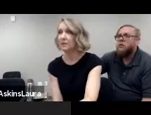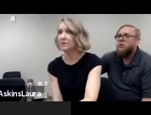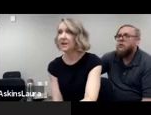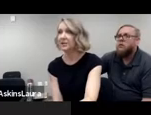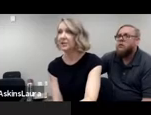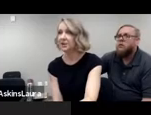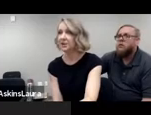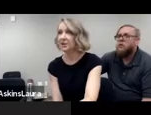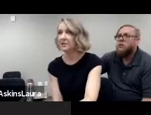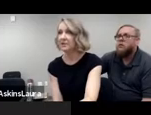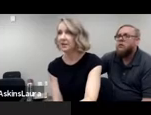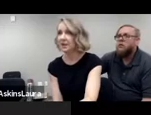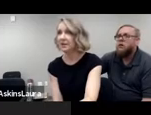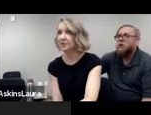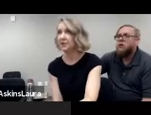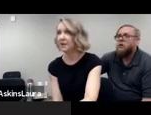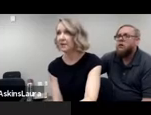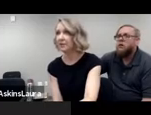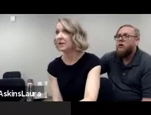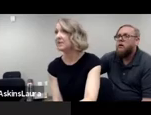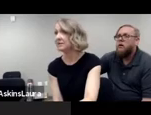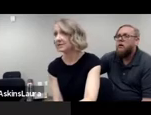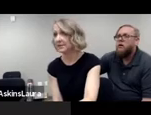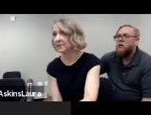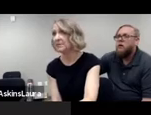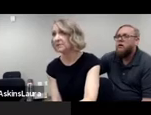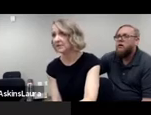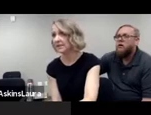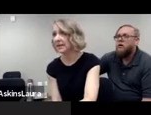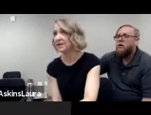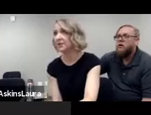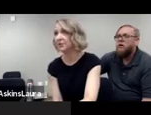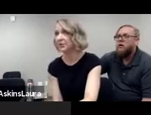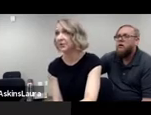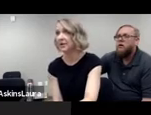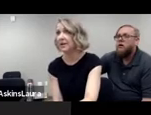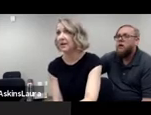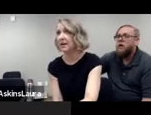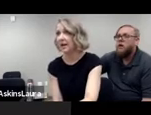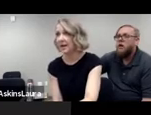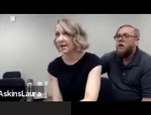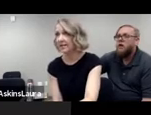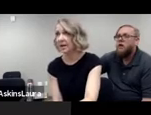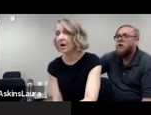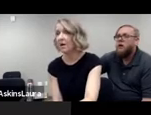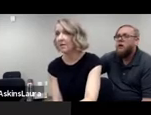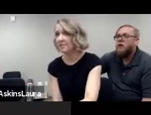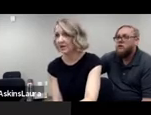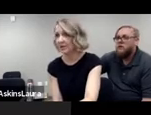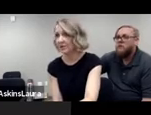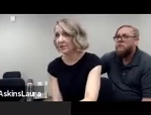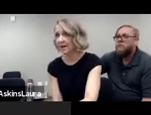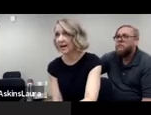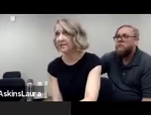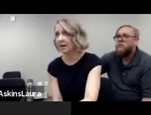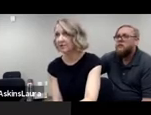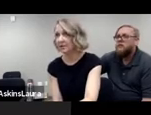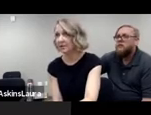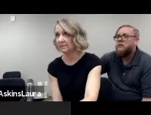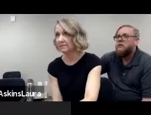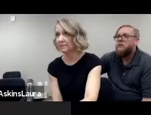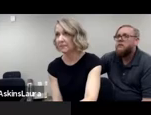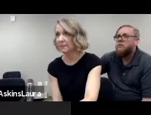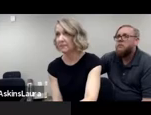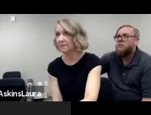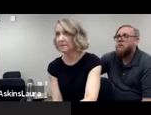to make sure that they include the governor, same with the governor's office, they include ASL on the menu as